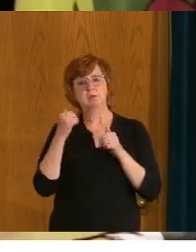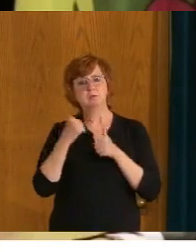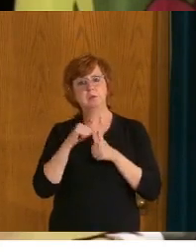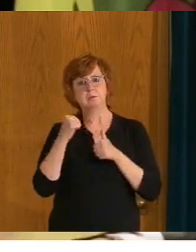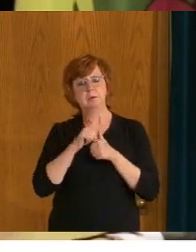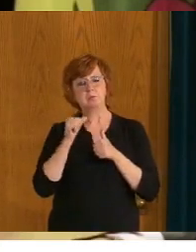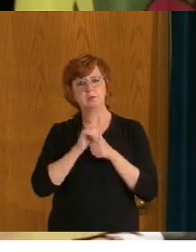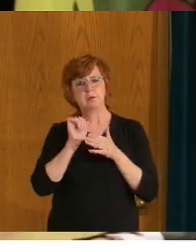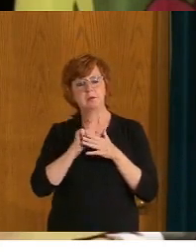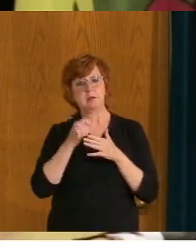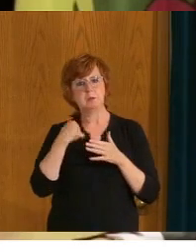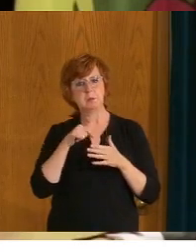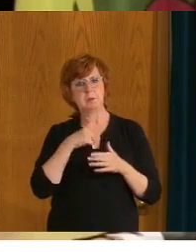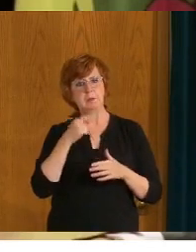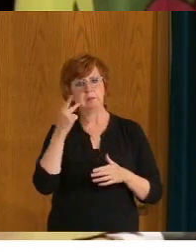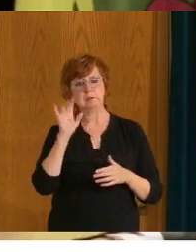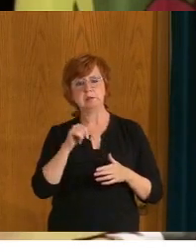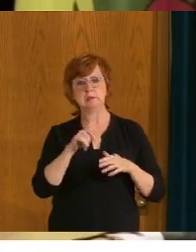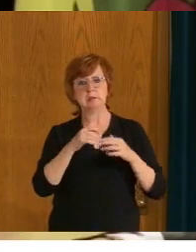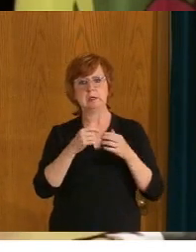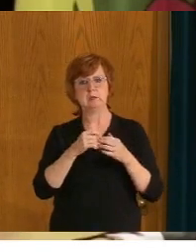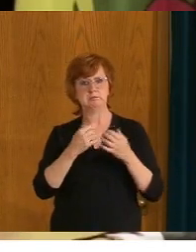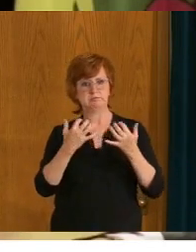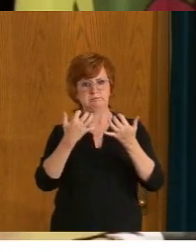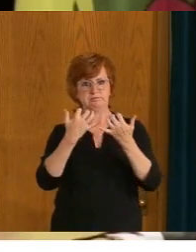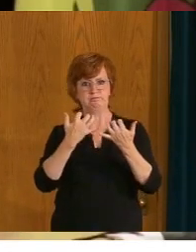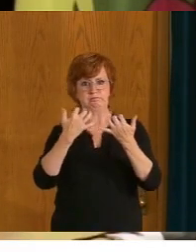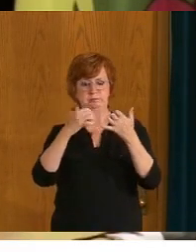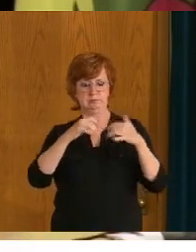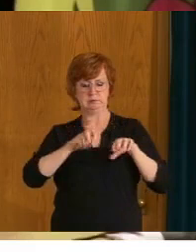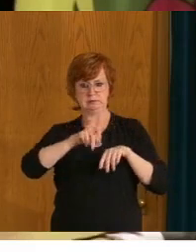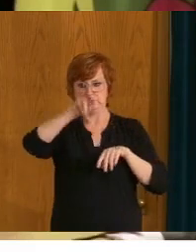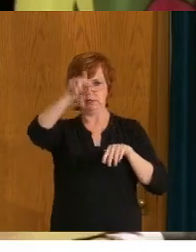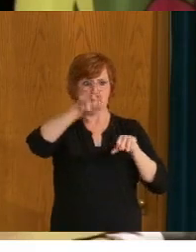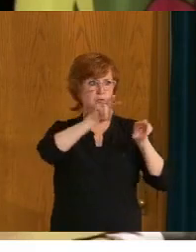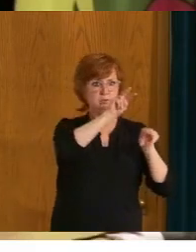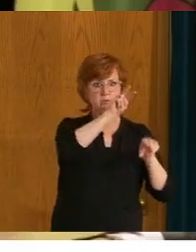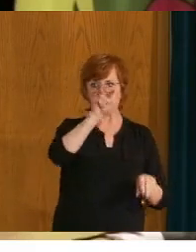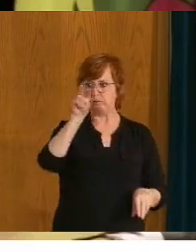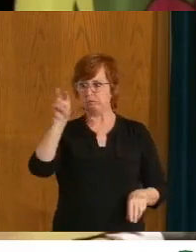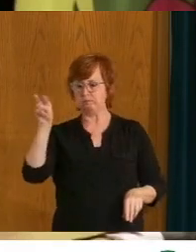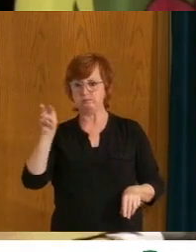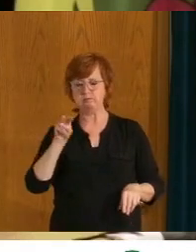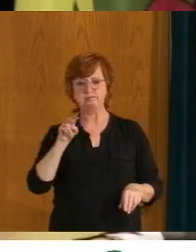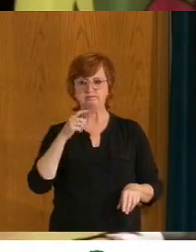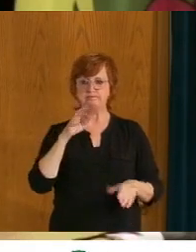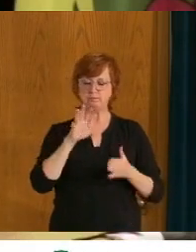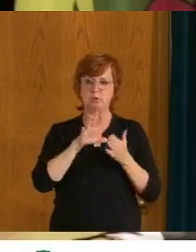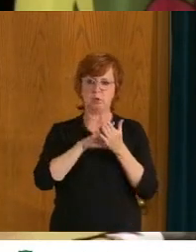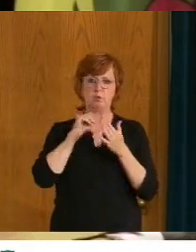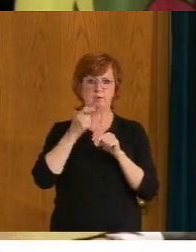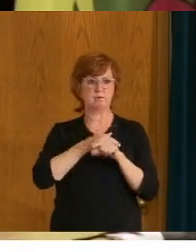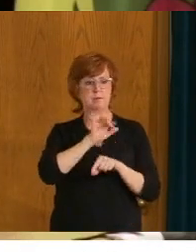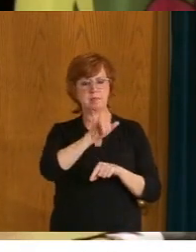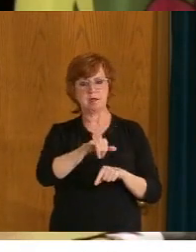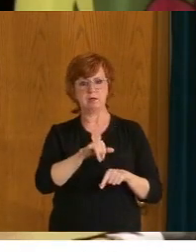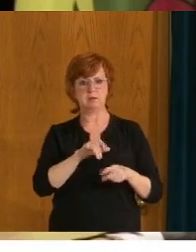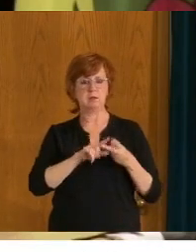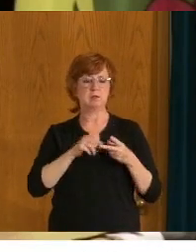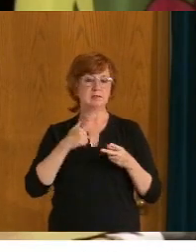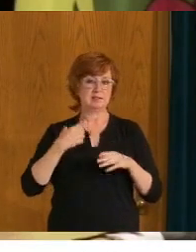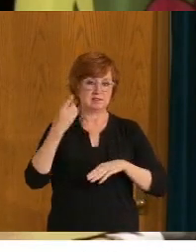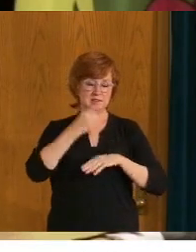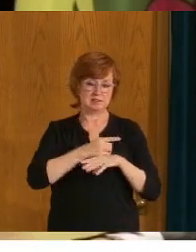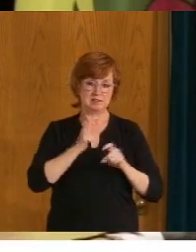to reflect and to think about on, you know, as we approach Canada Day this year. Celebrate however, uh, you feel is appropriate, uh, you.